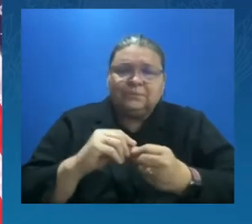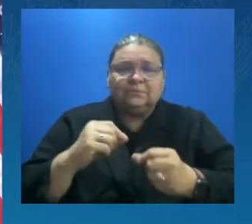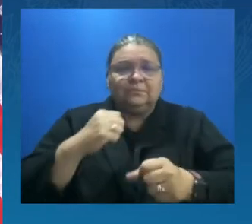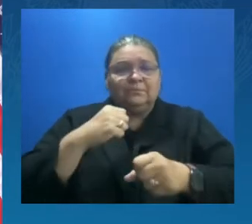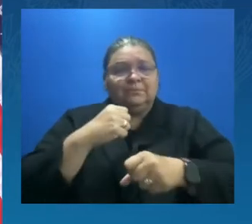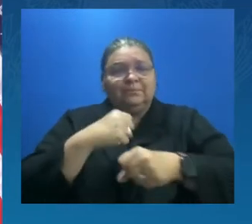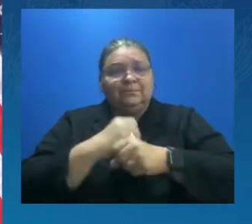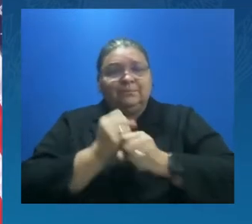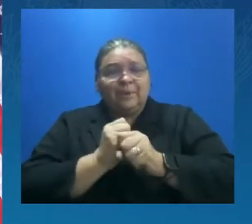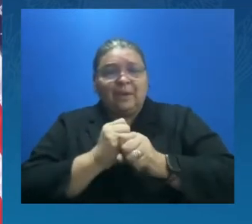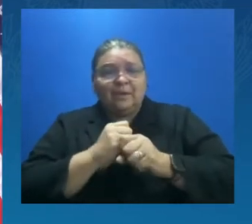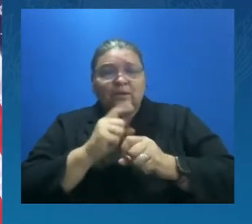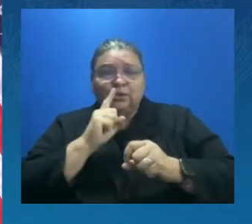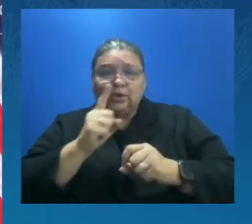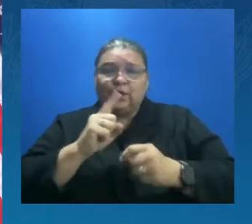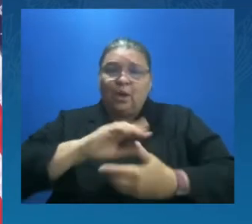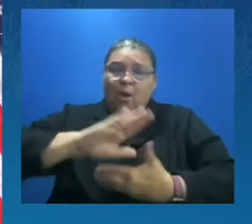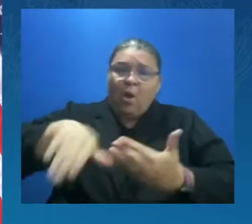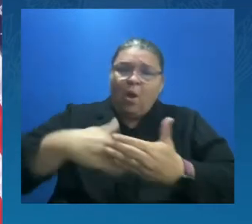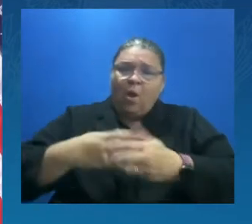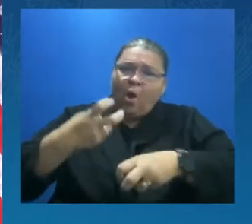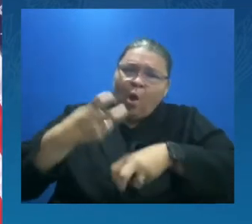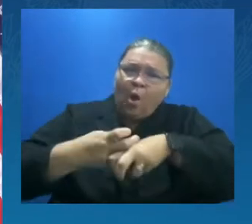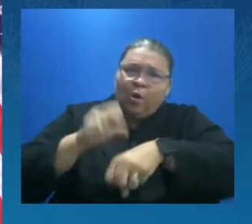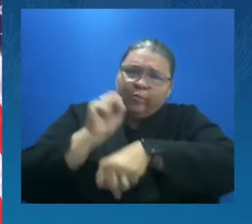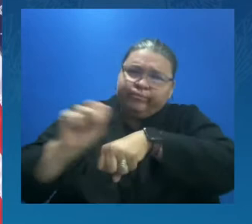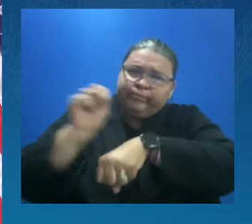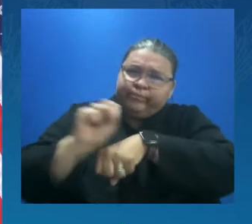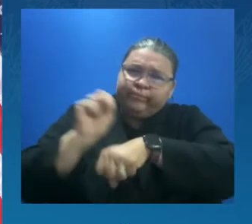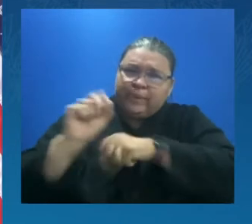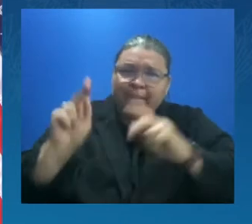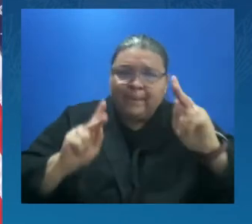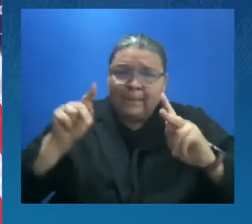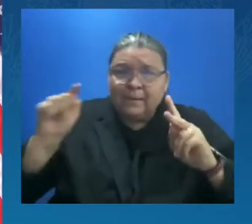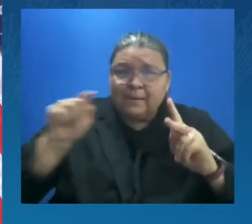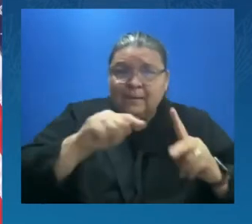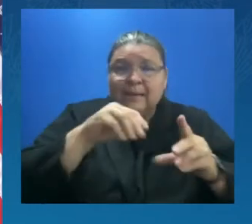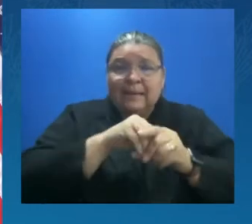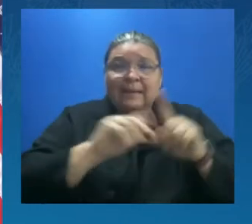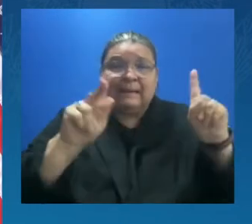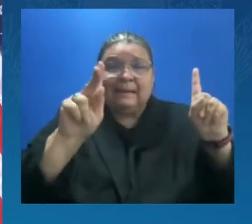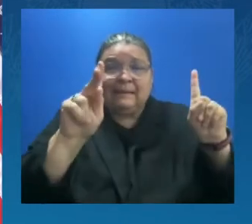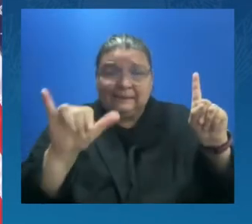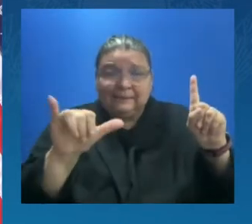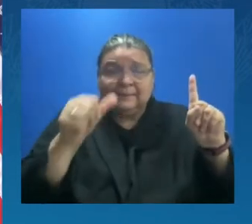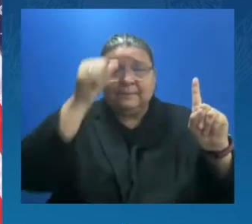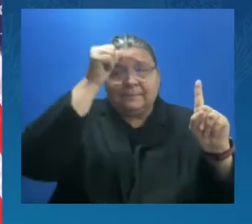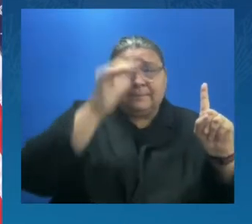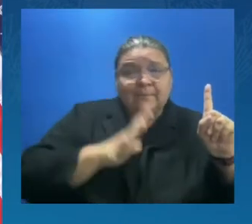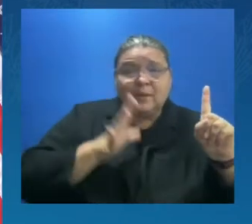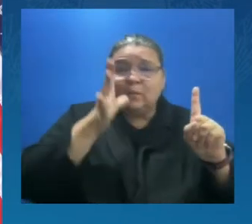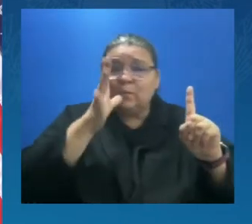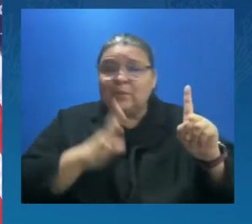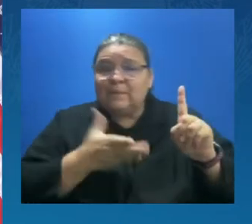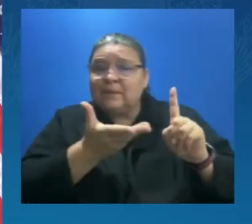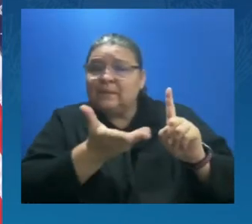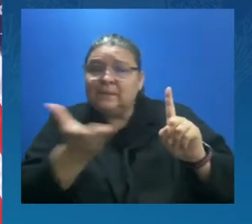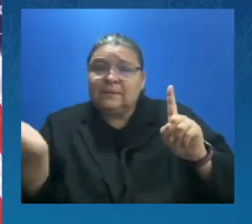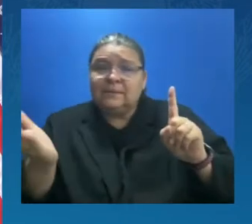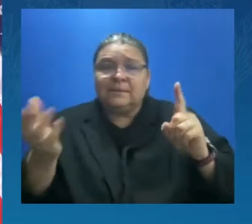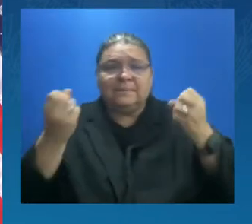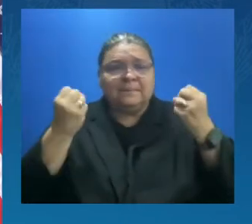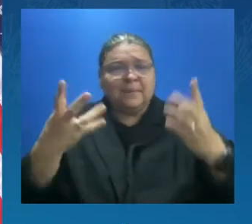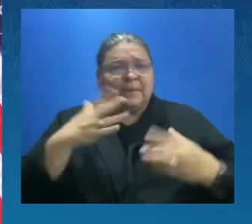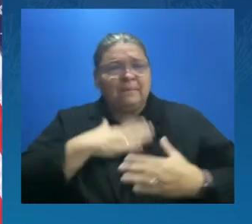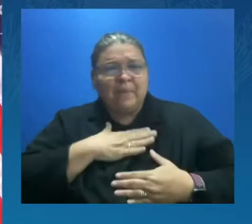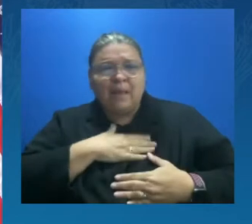women that are in Kentucky right now. A lot of them are personal friends and colleagues of mine from this industry, and I